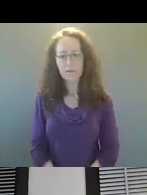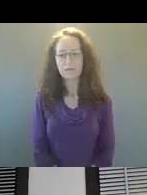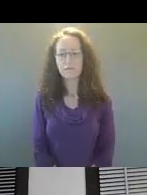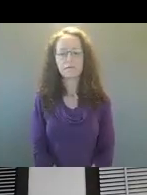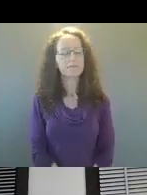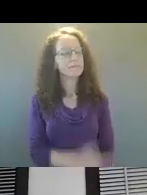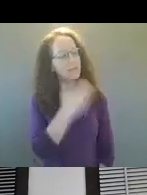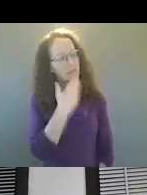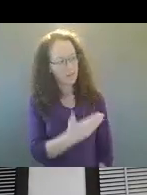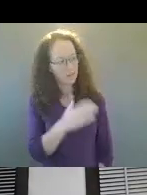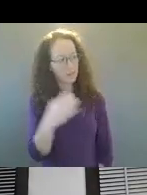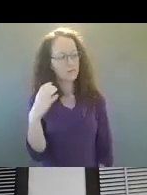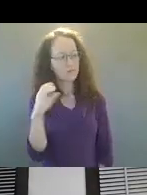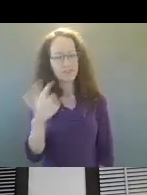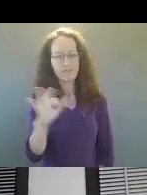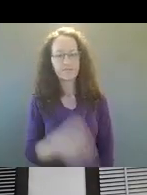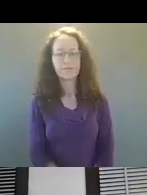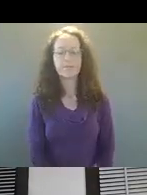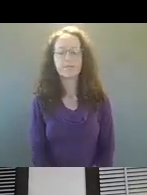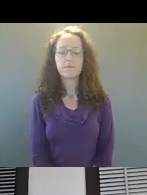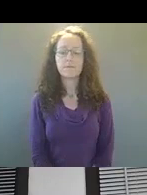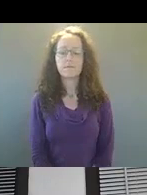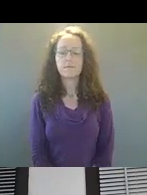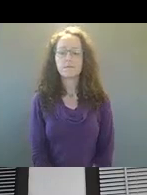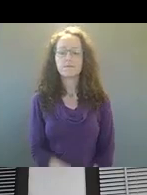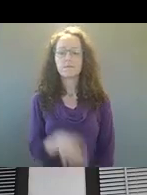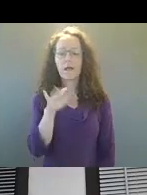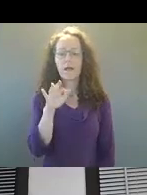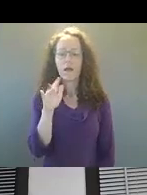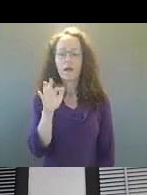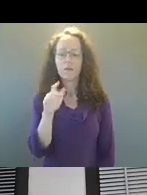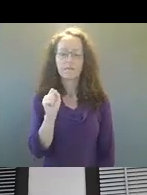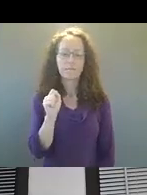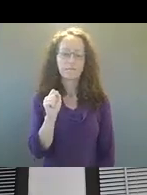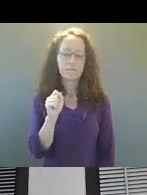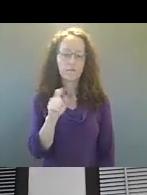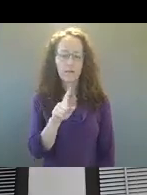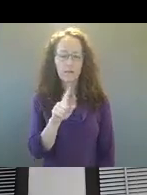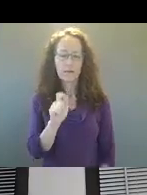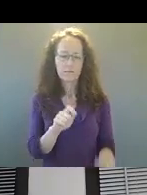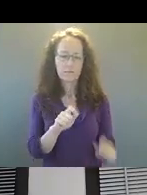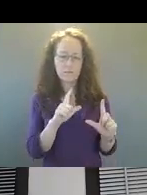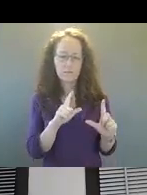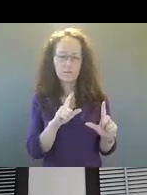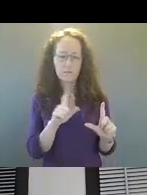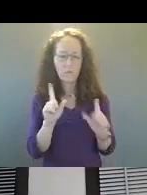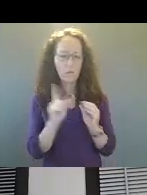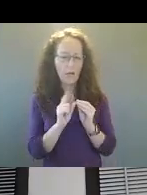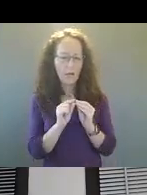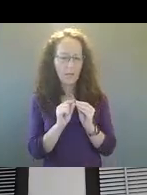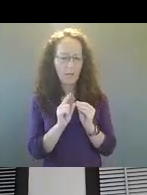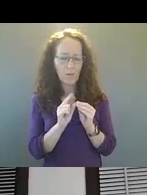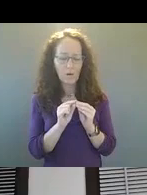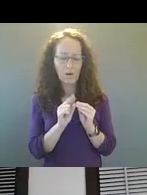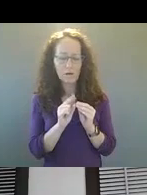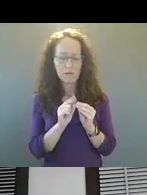Thank you for that chief. Um, and maybe just pull, um, one more here,